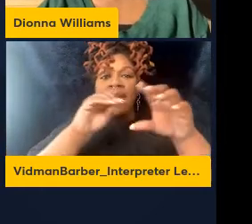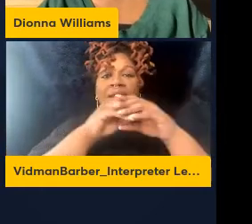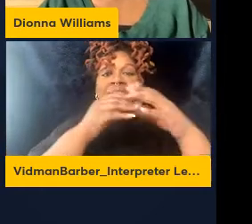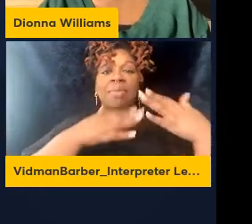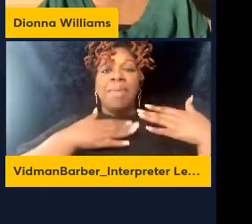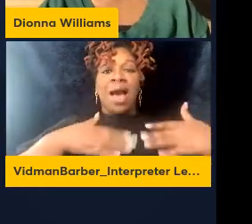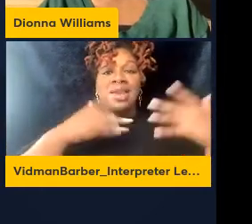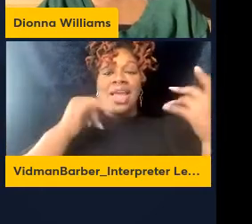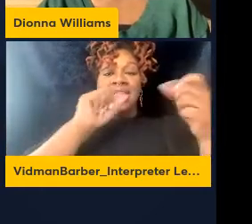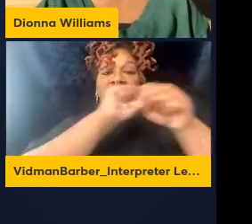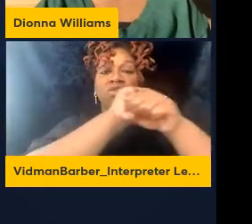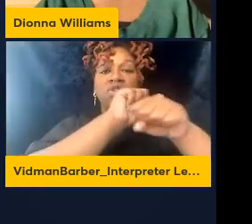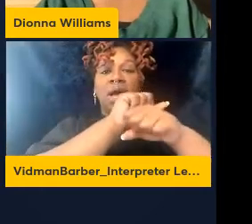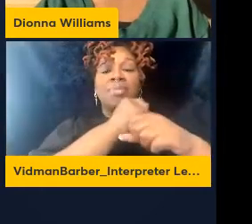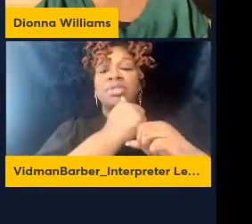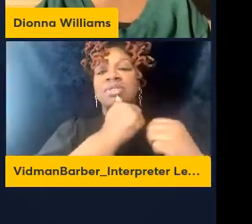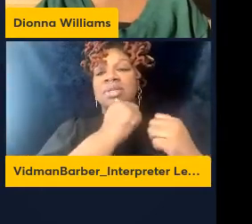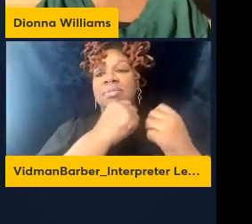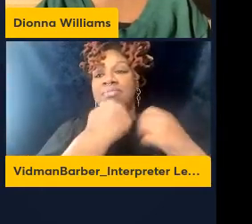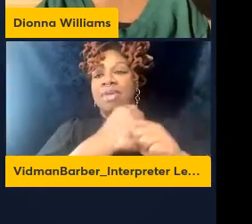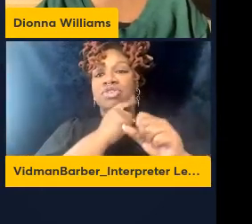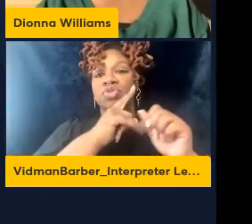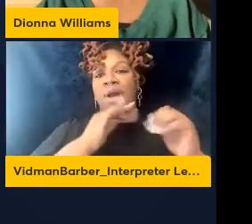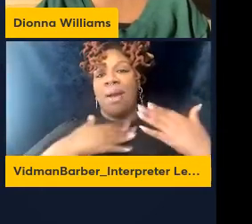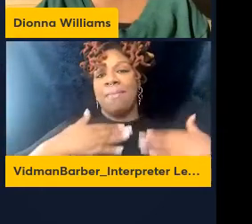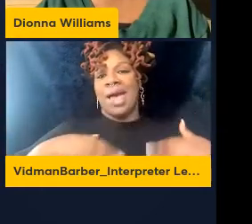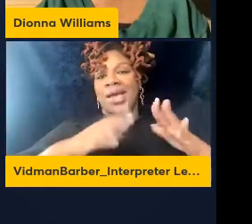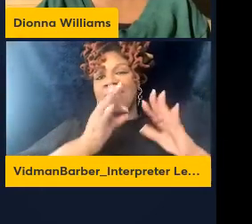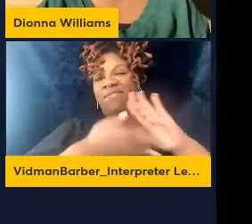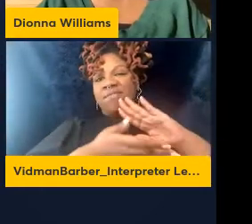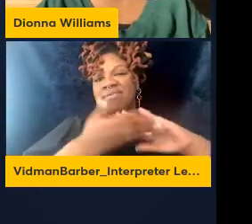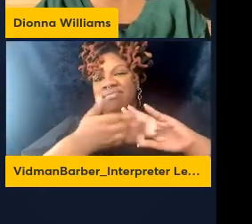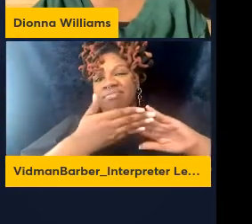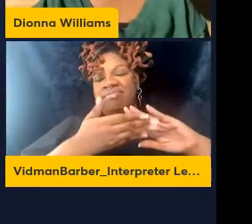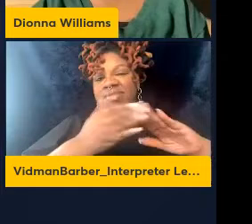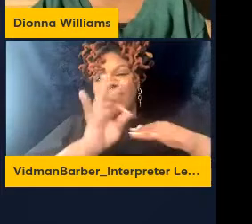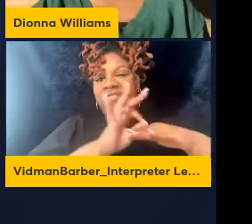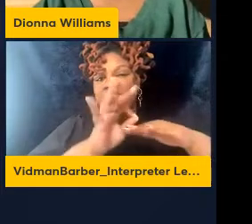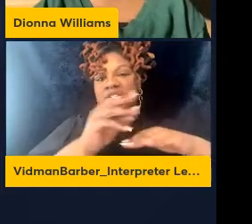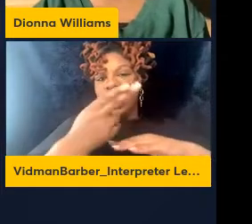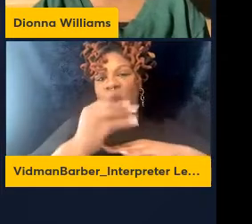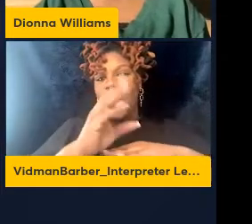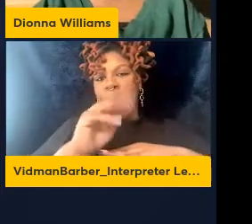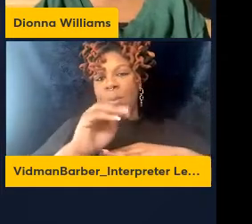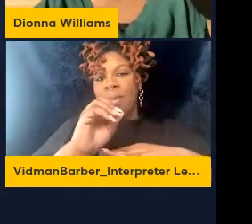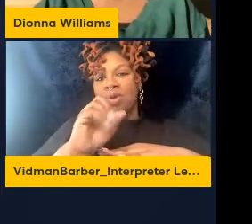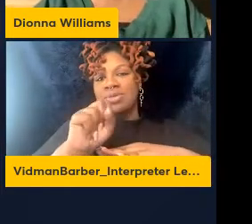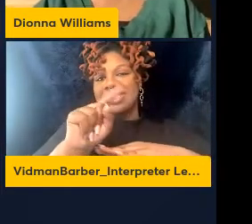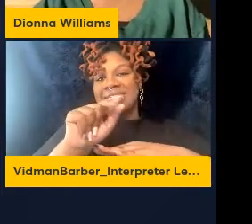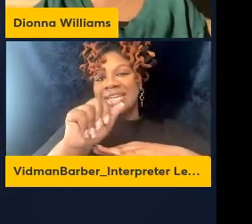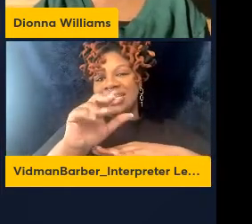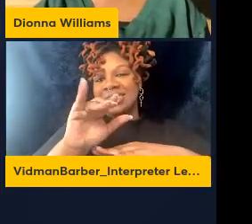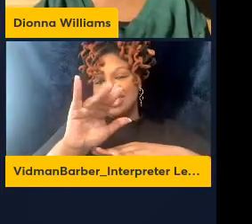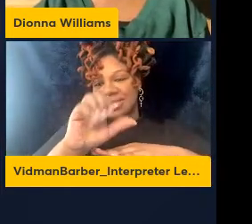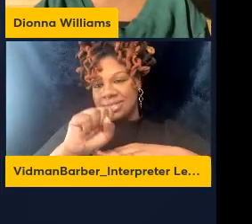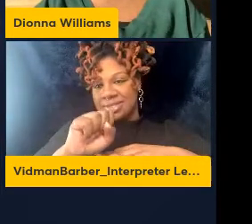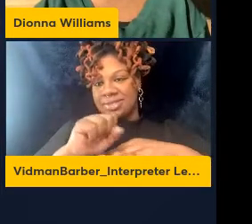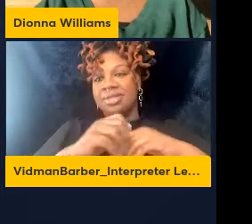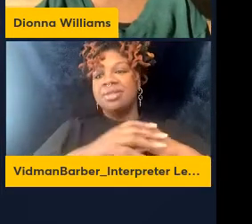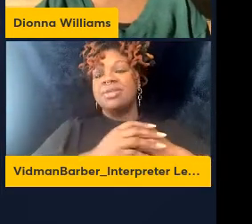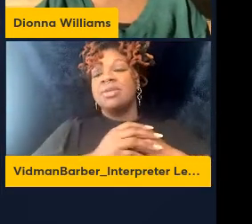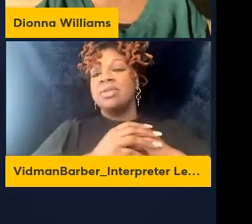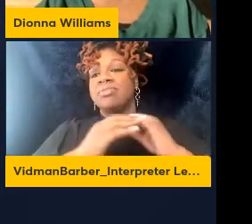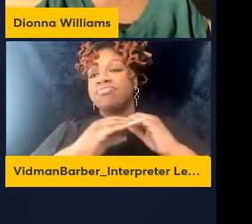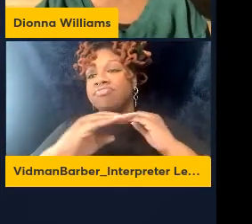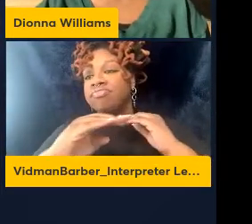us maintain homeostasis. We found that when you leverage these cannabinoid systems, you can reduce inflammation in